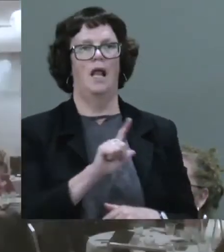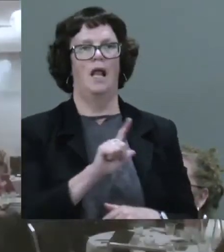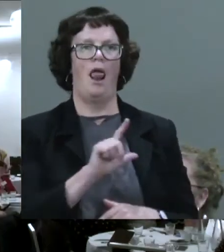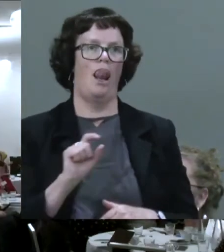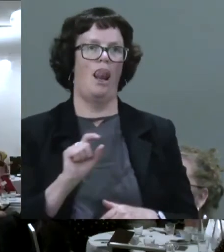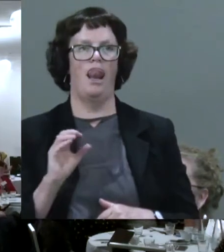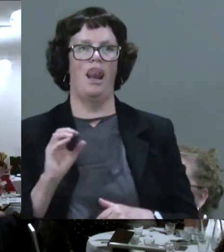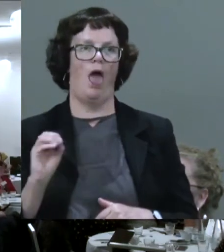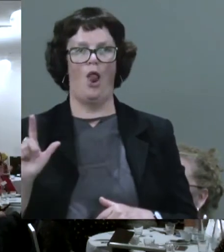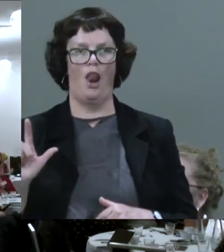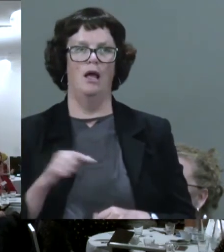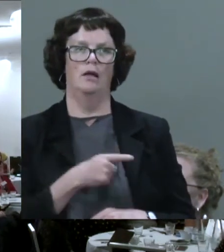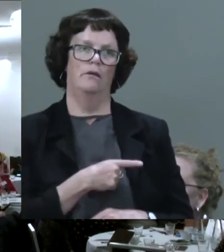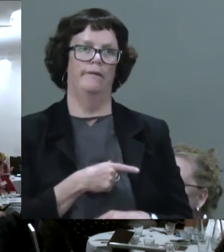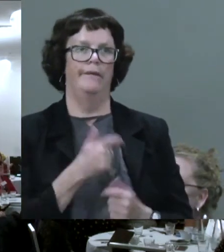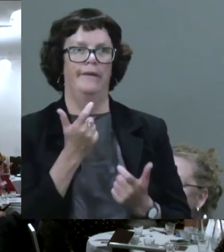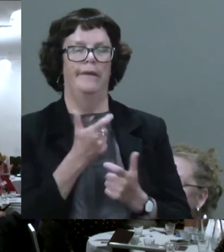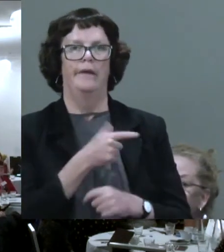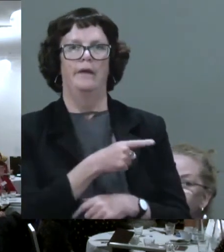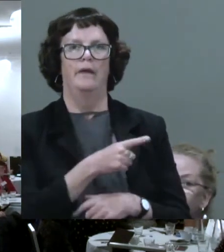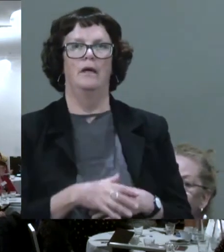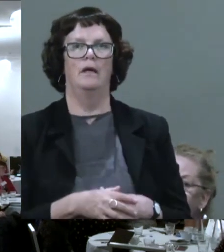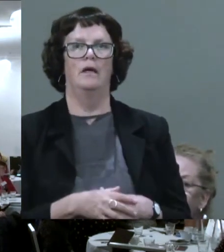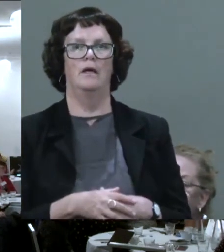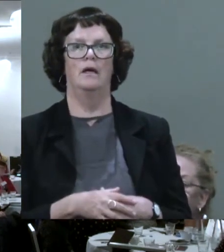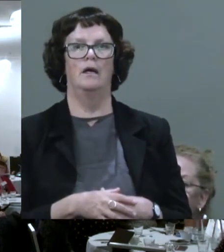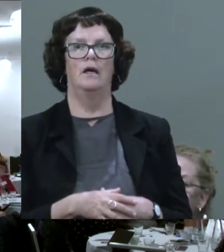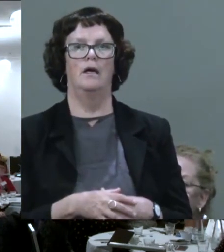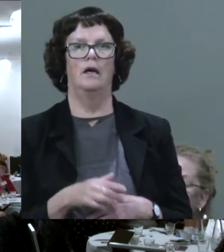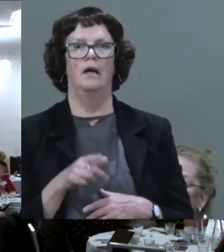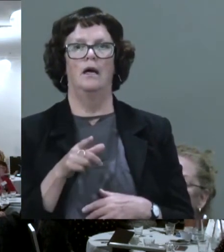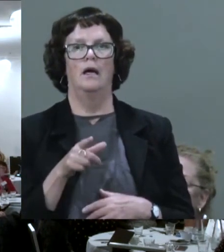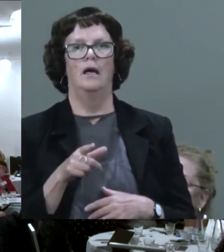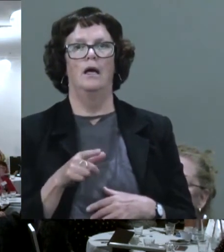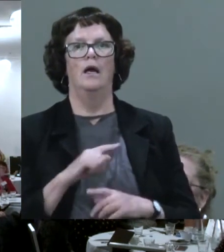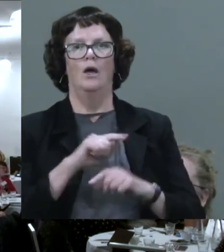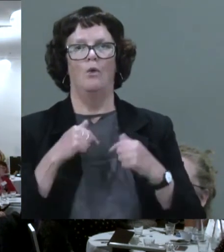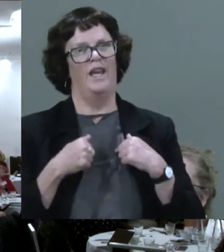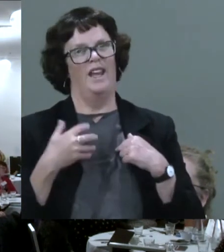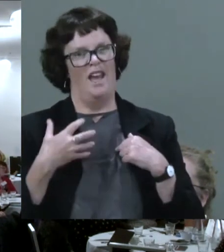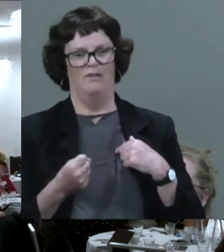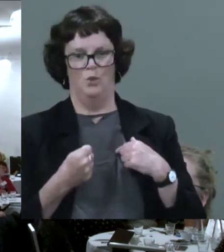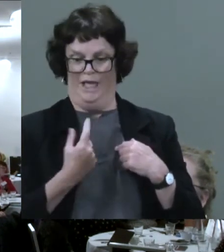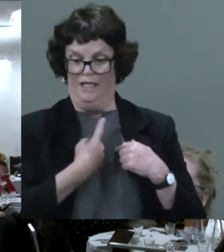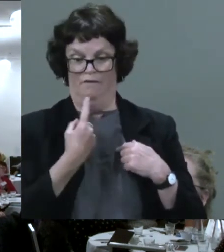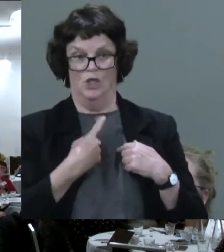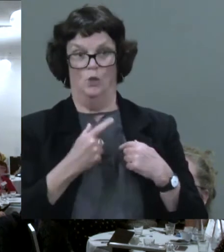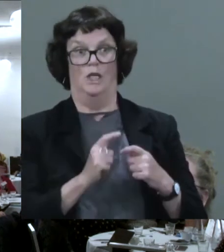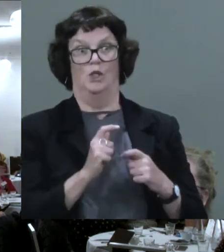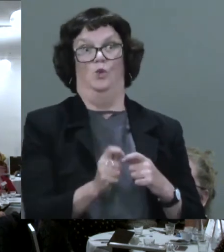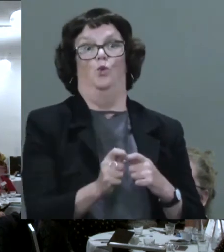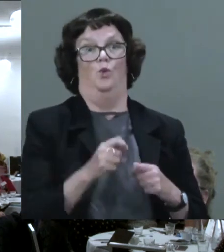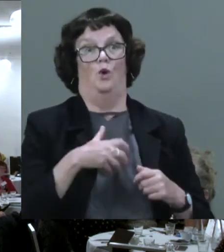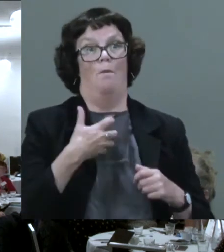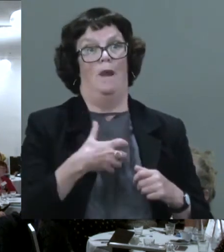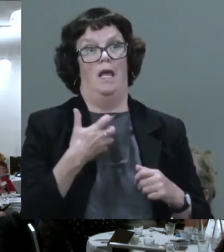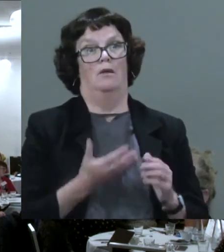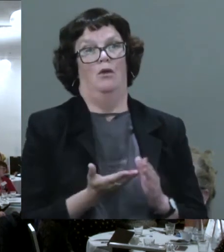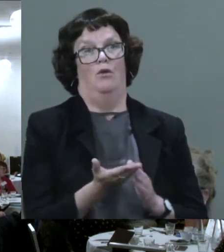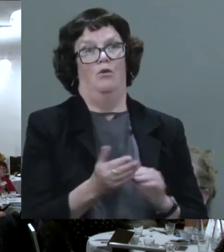Yeah. Yet, we have to take out individual complaints. Mm-hmm. And